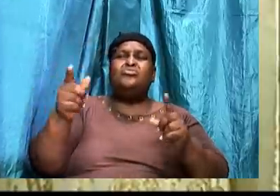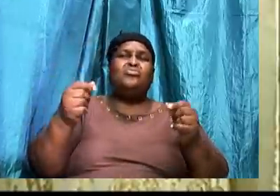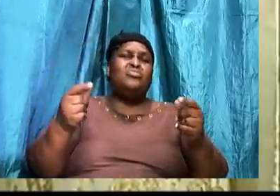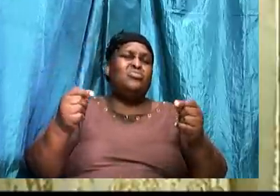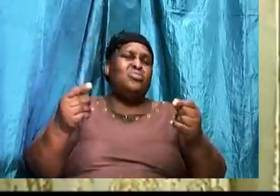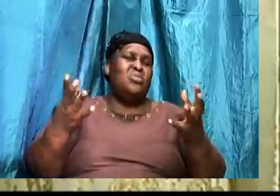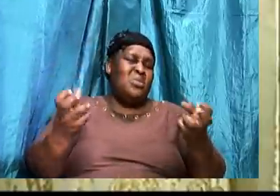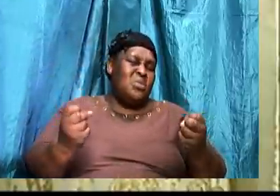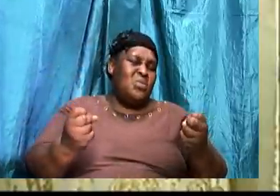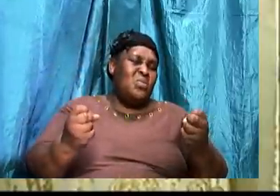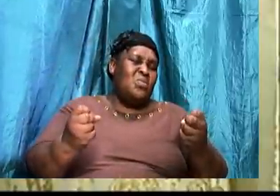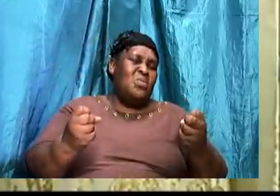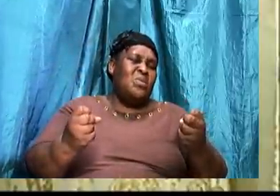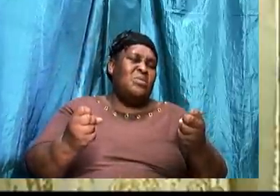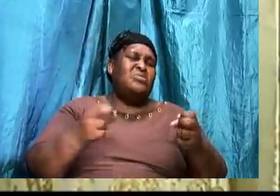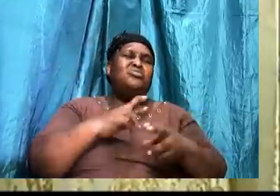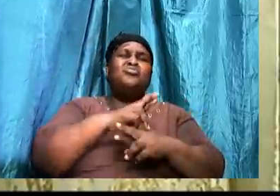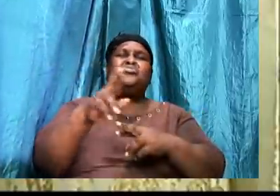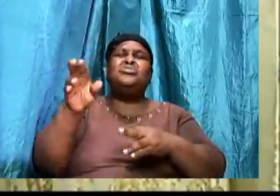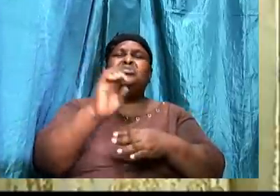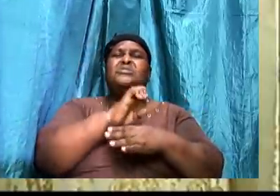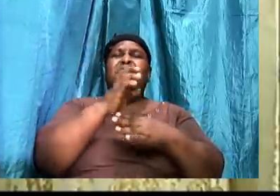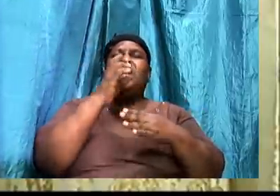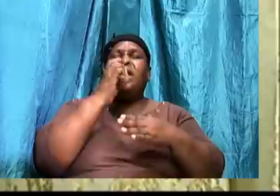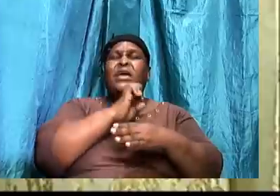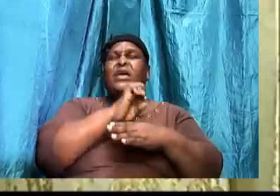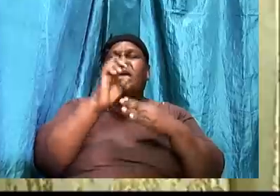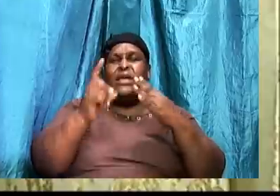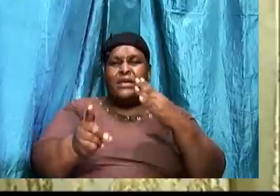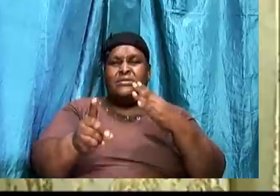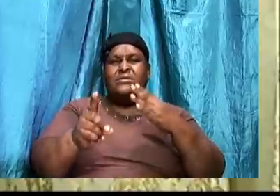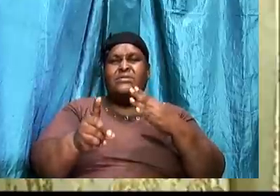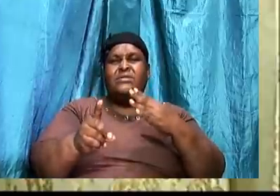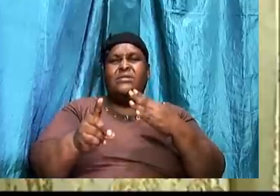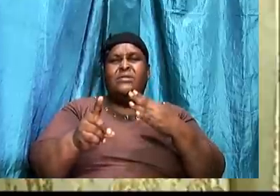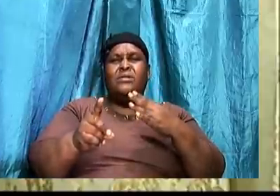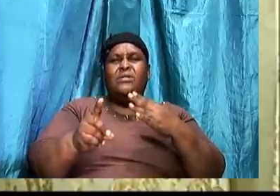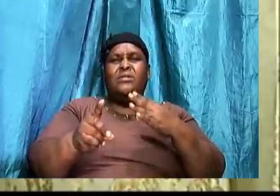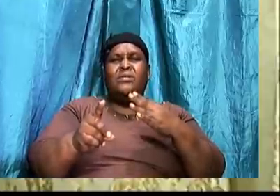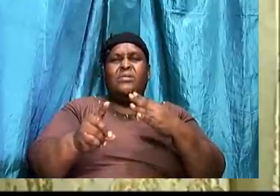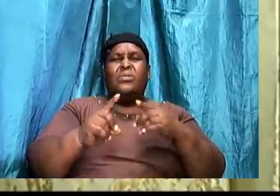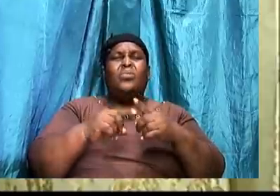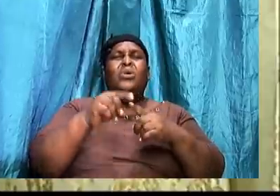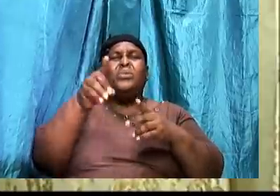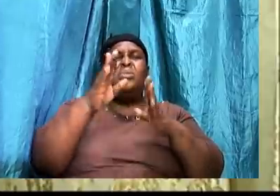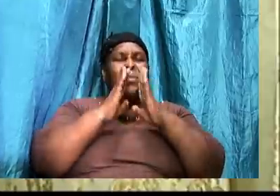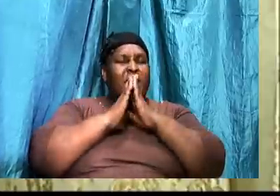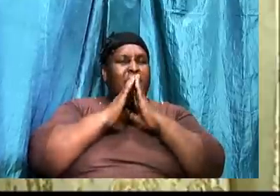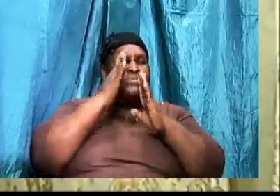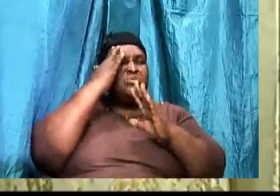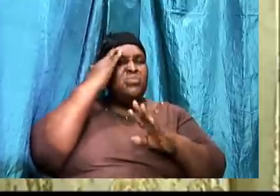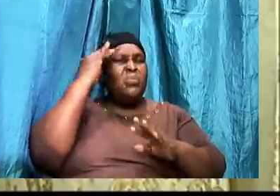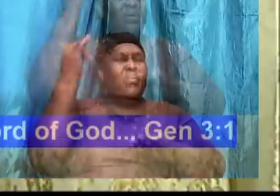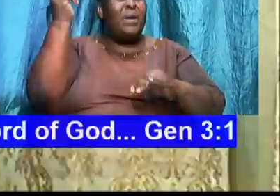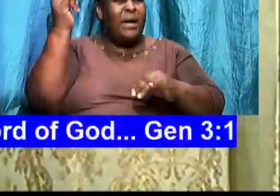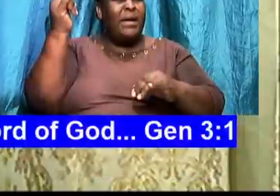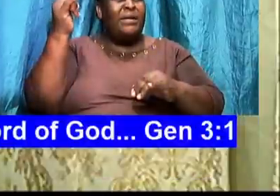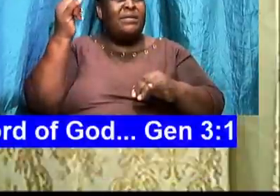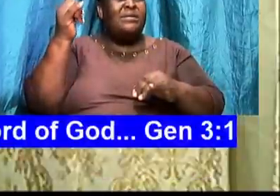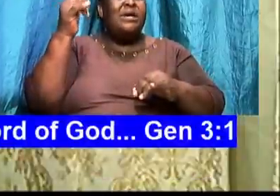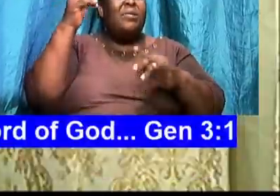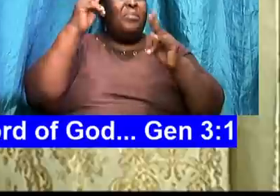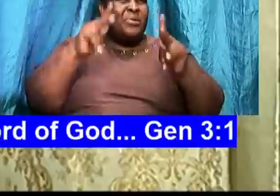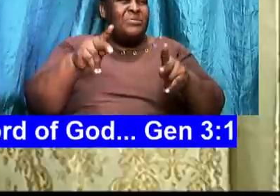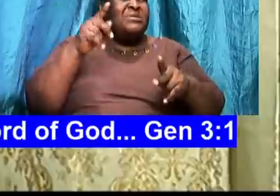we have got to understand. That when you ask why. As a person. That is thinking rational.